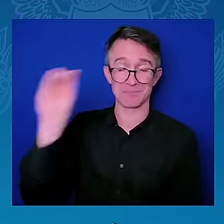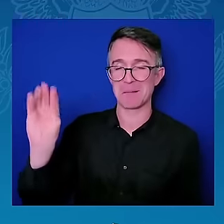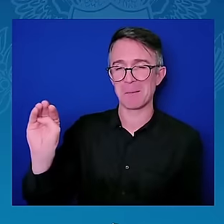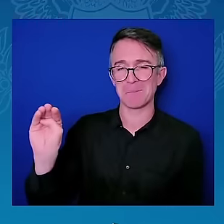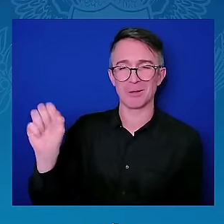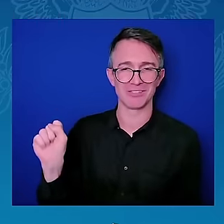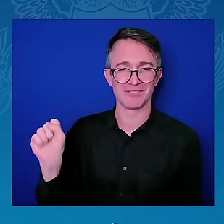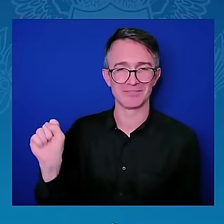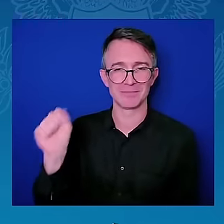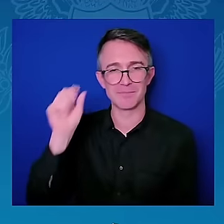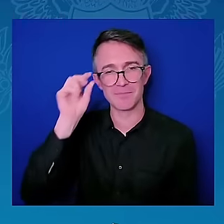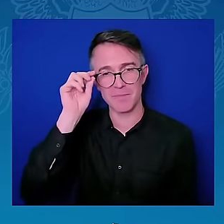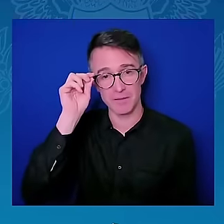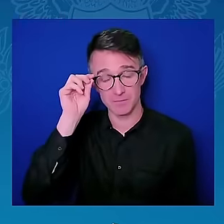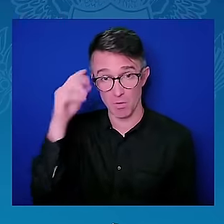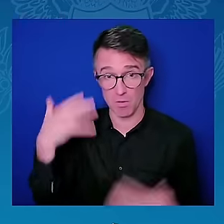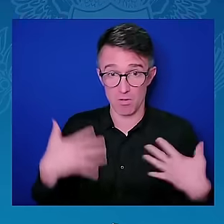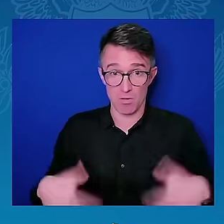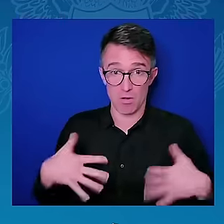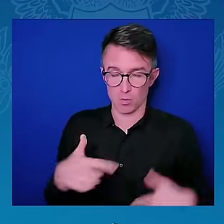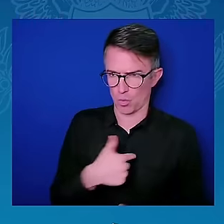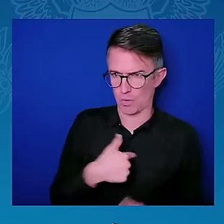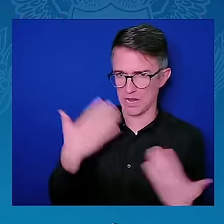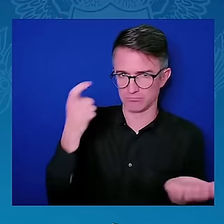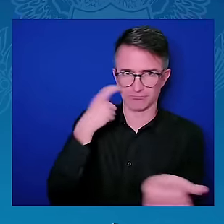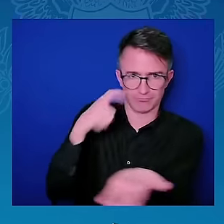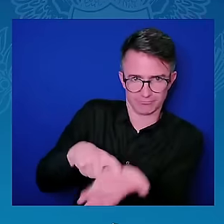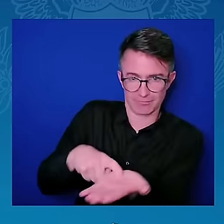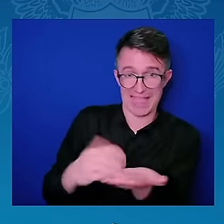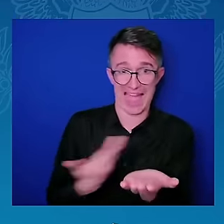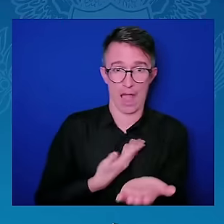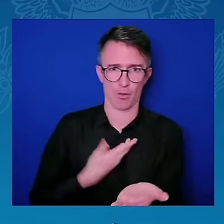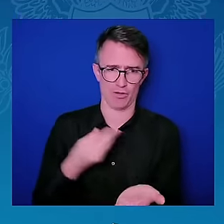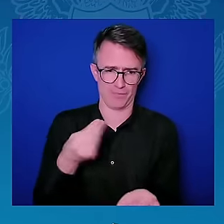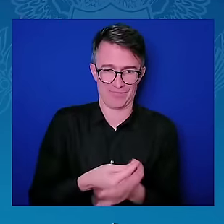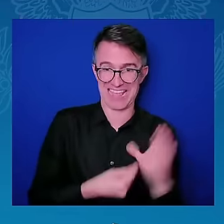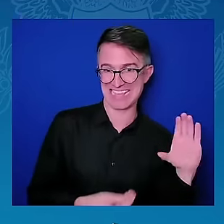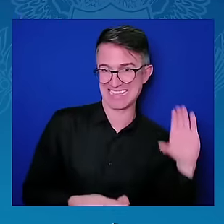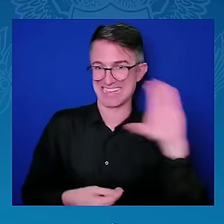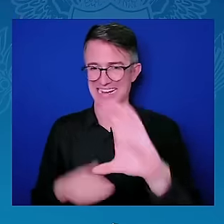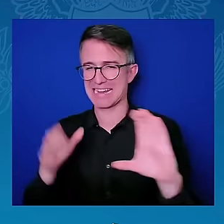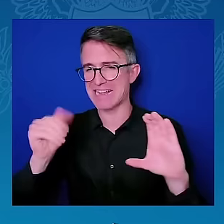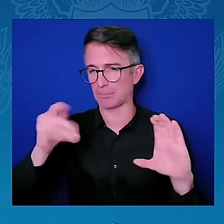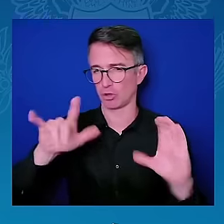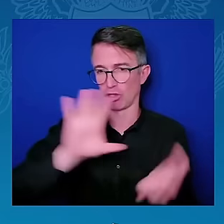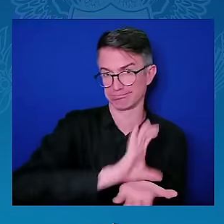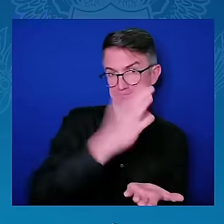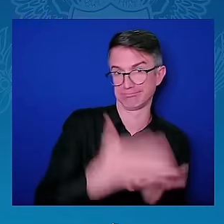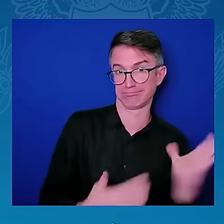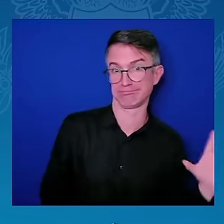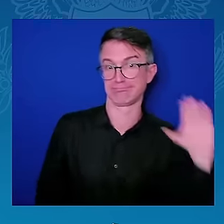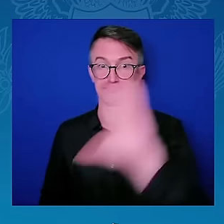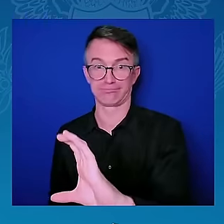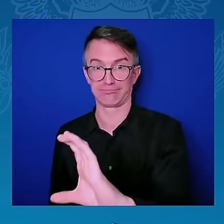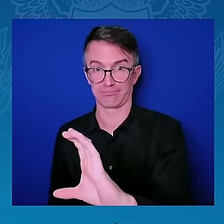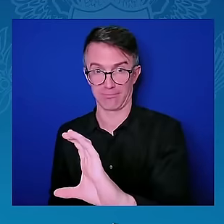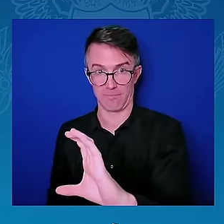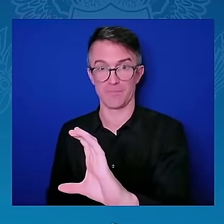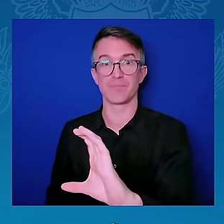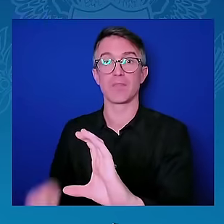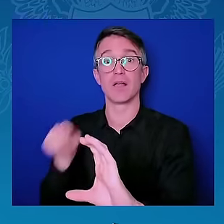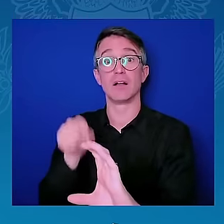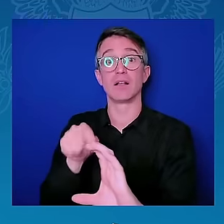Kenya. Because Kenya has the extra asset of having tech